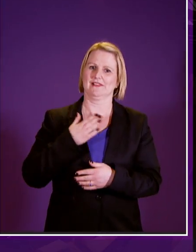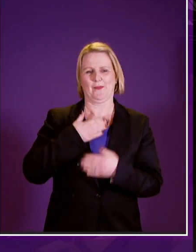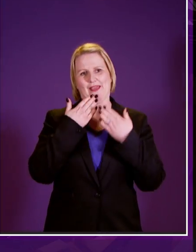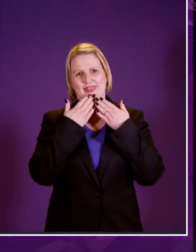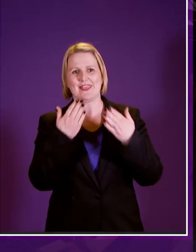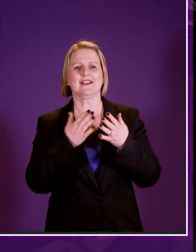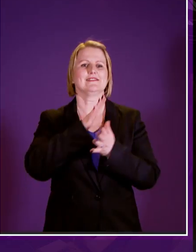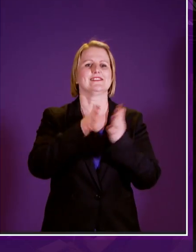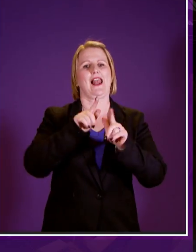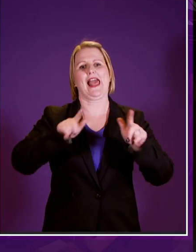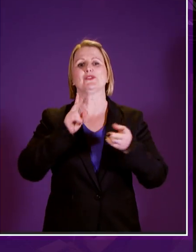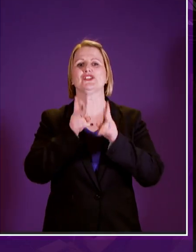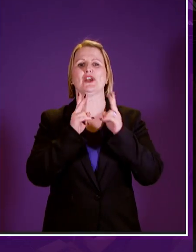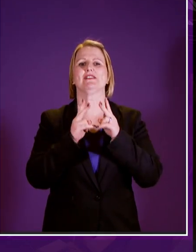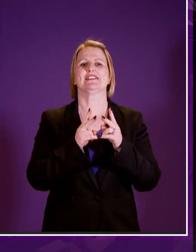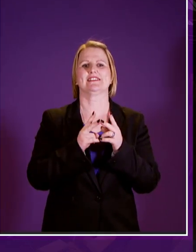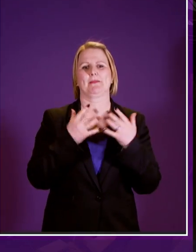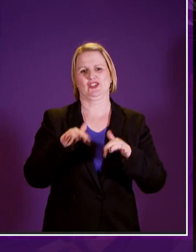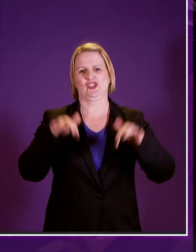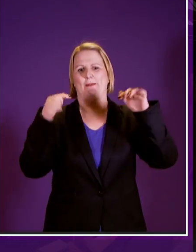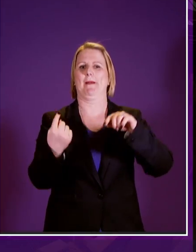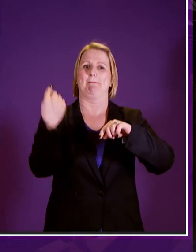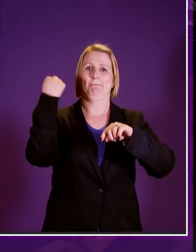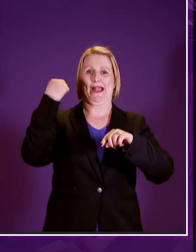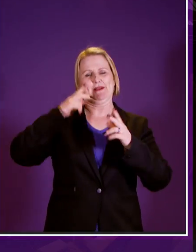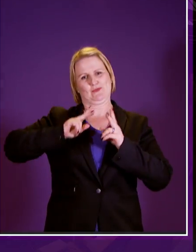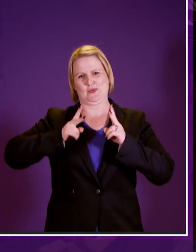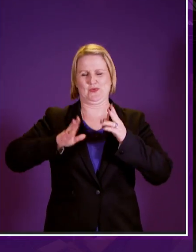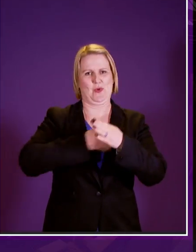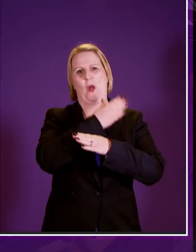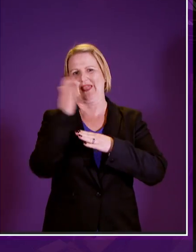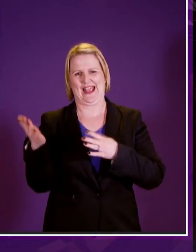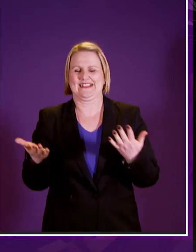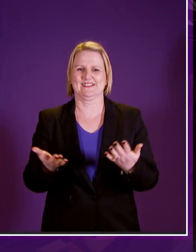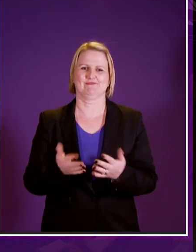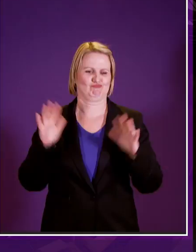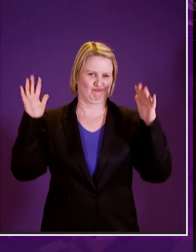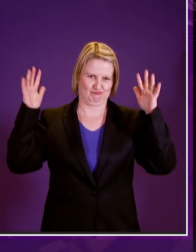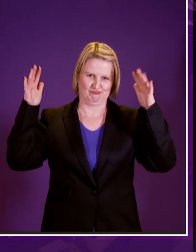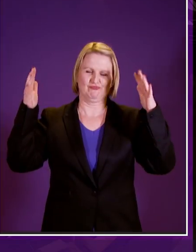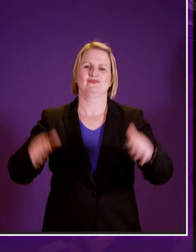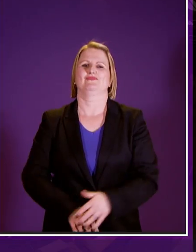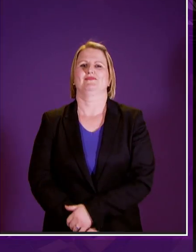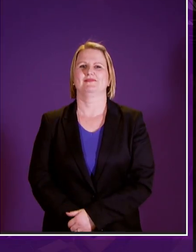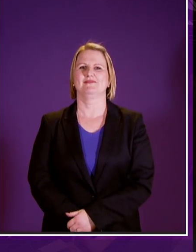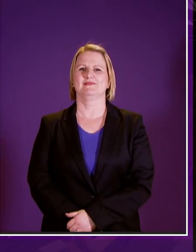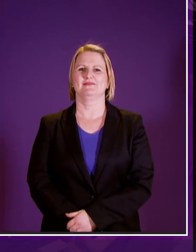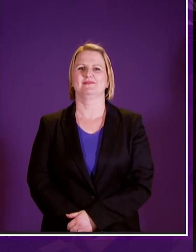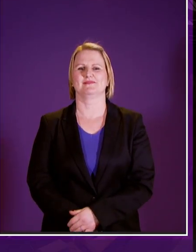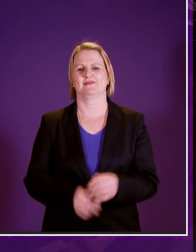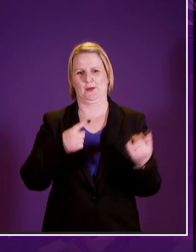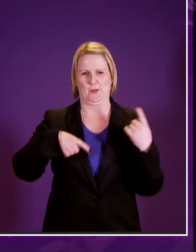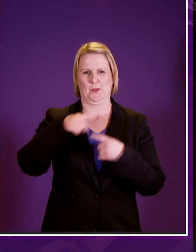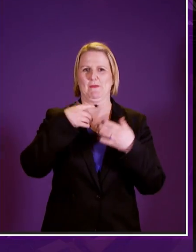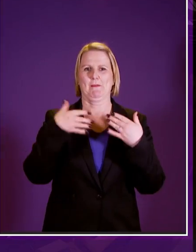british sign language interpreters who are at the back of the chamber and have been interpreting all day i think well